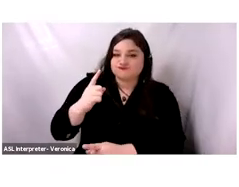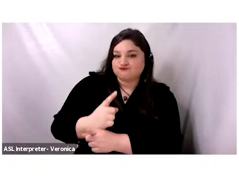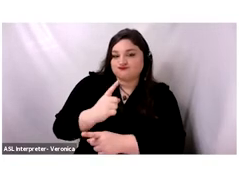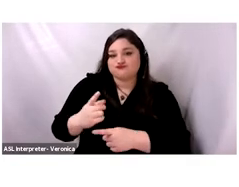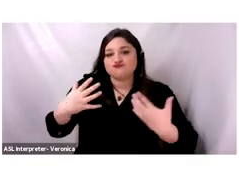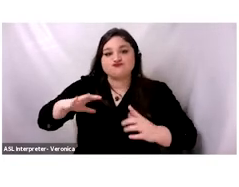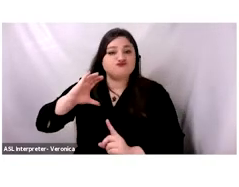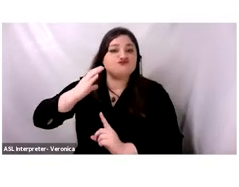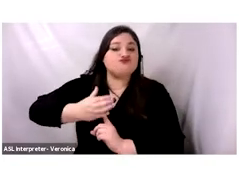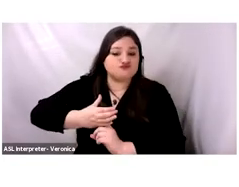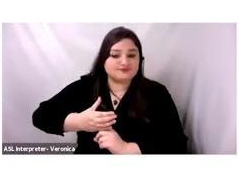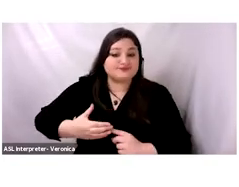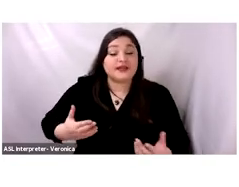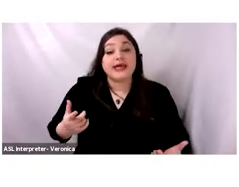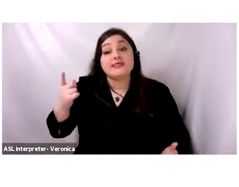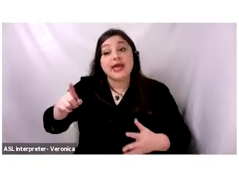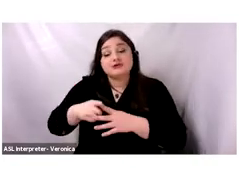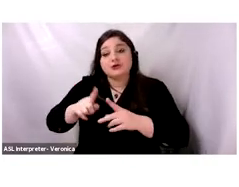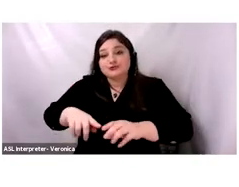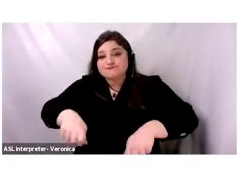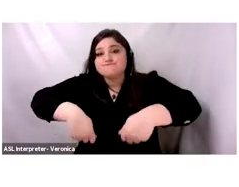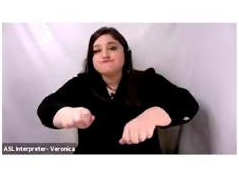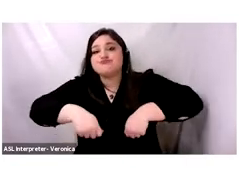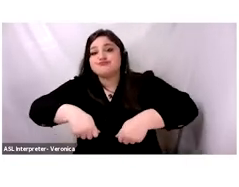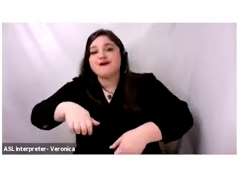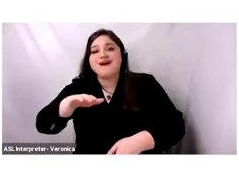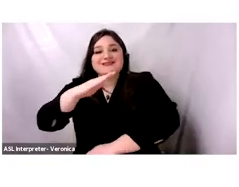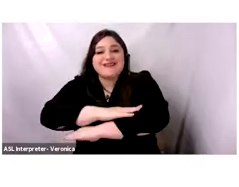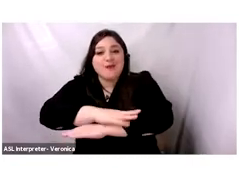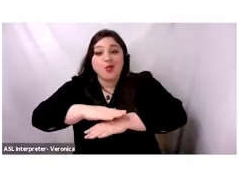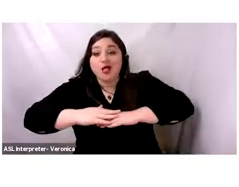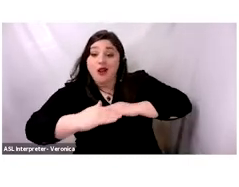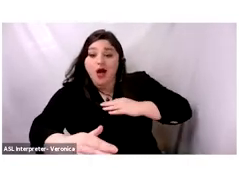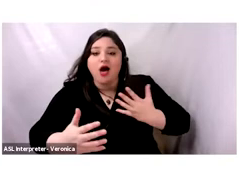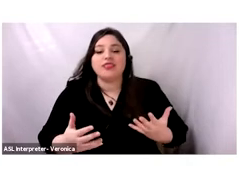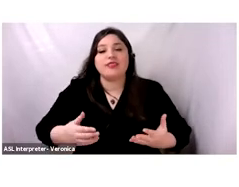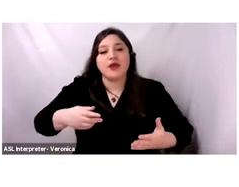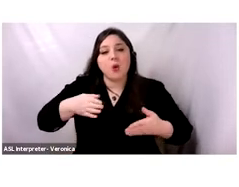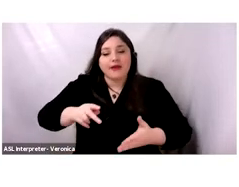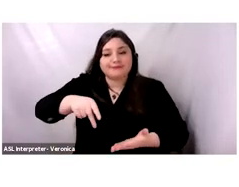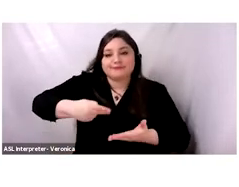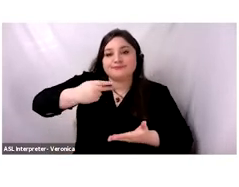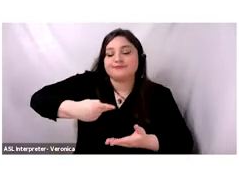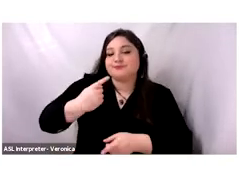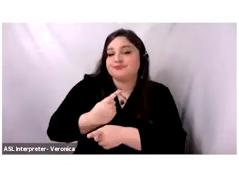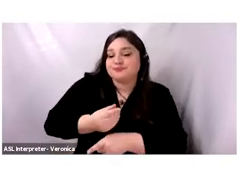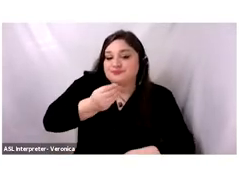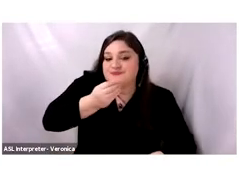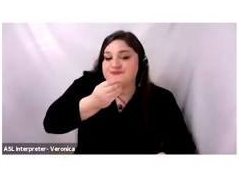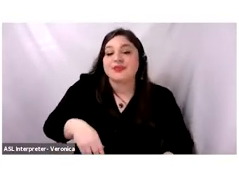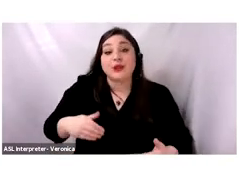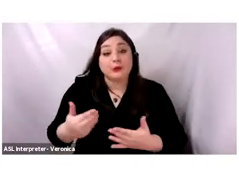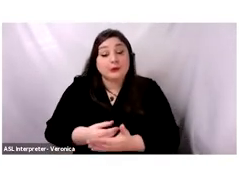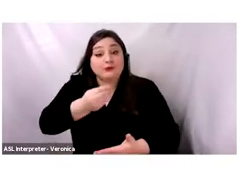spread the use of tablecloth, dining etiquette, and new recipes that he brought from Baghdad to Andalusia. And at